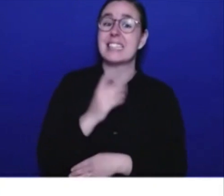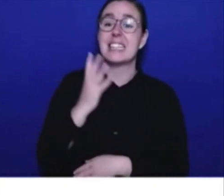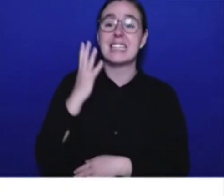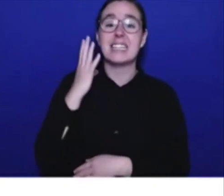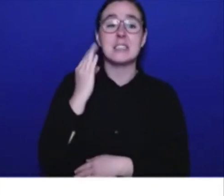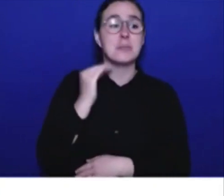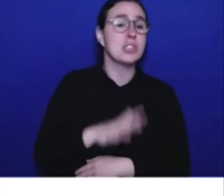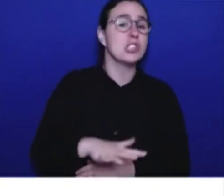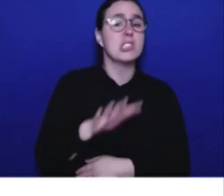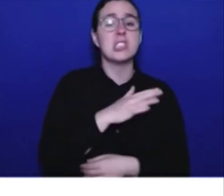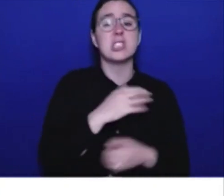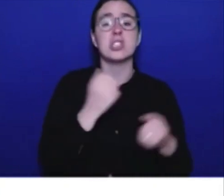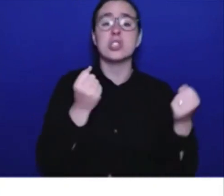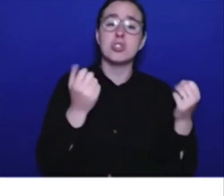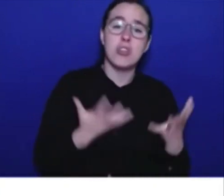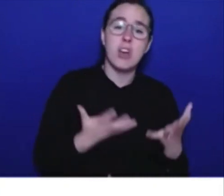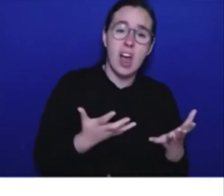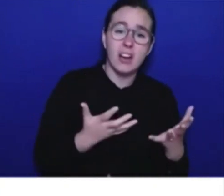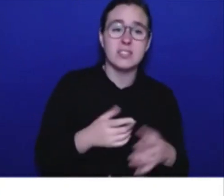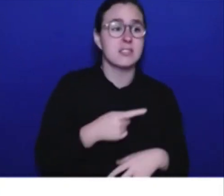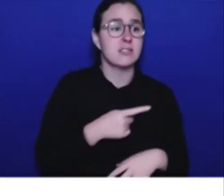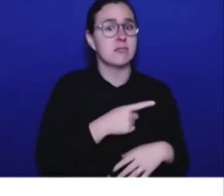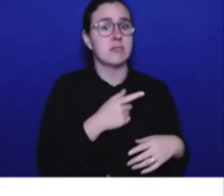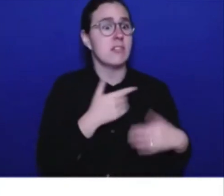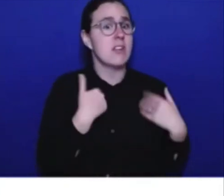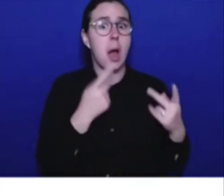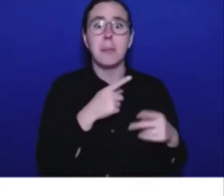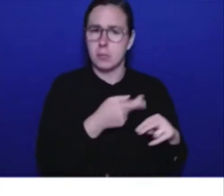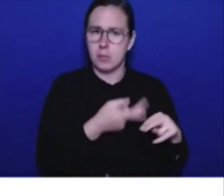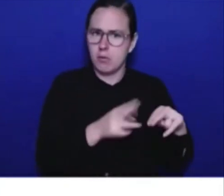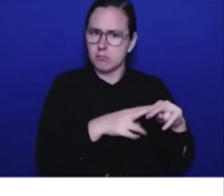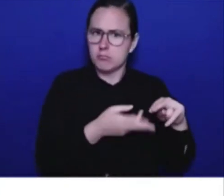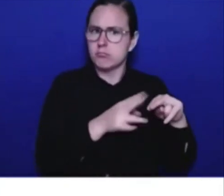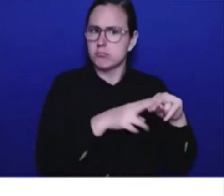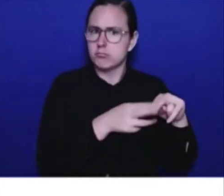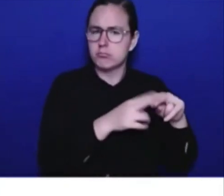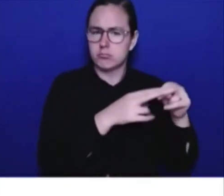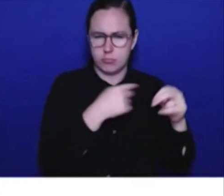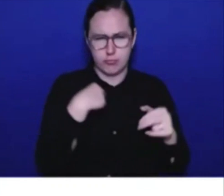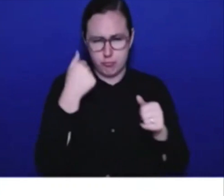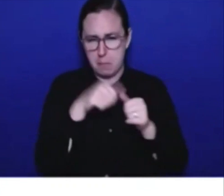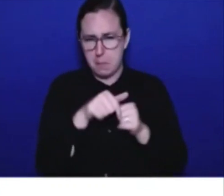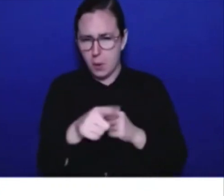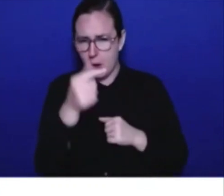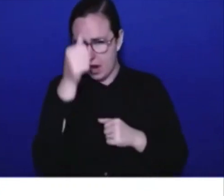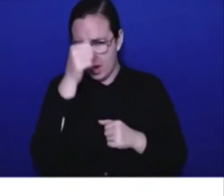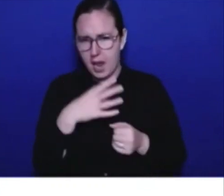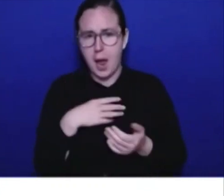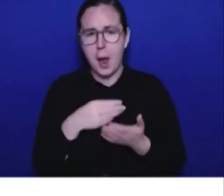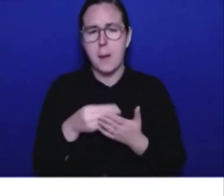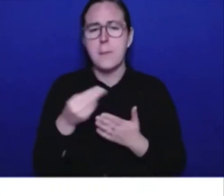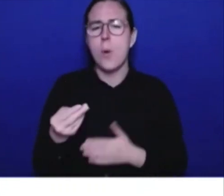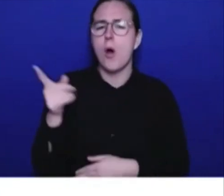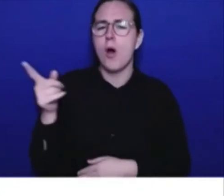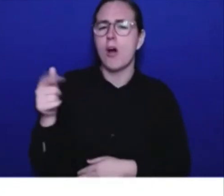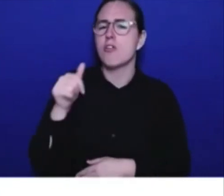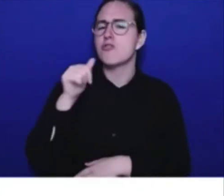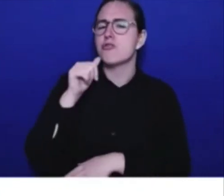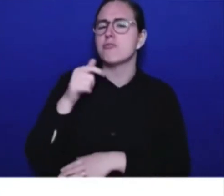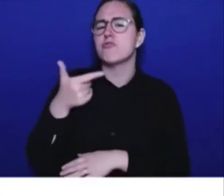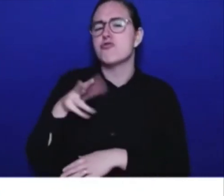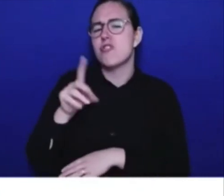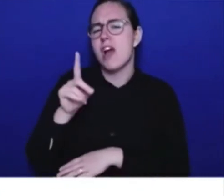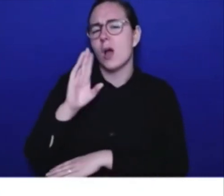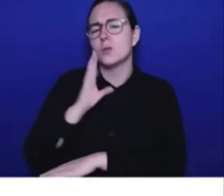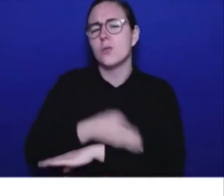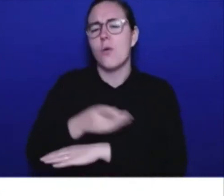I remember meeting with a man who had bought an old car for his granddaughter so that she could get to work and school. She was in an area where transit wasn't great and her